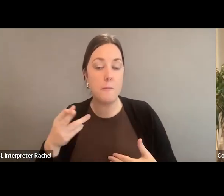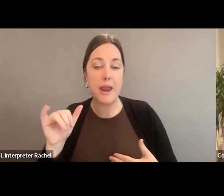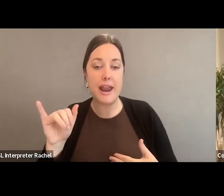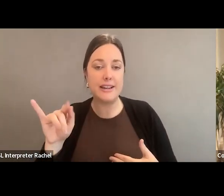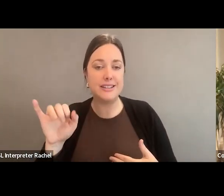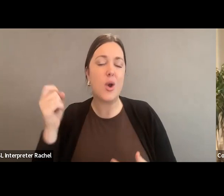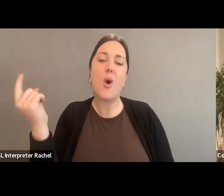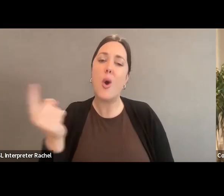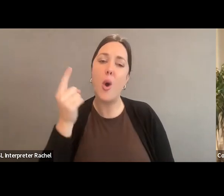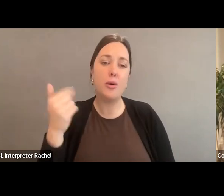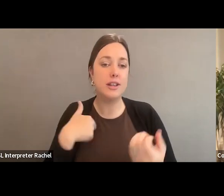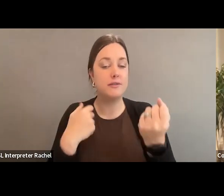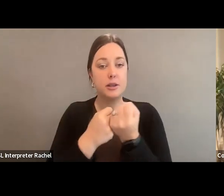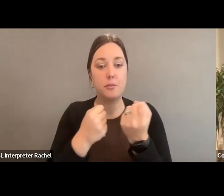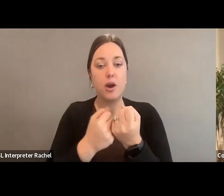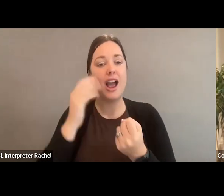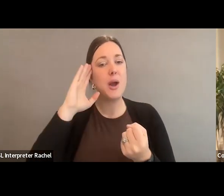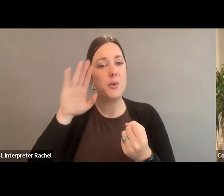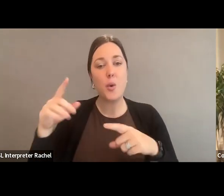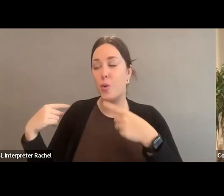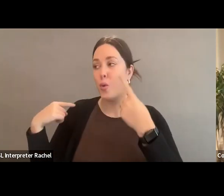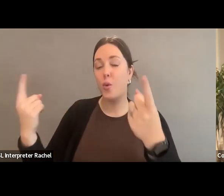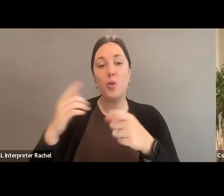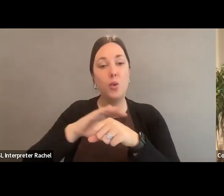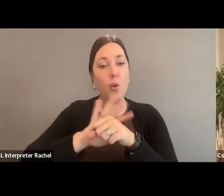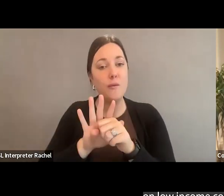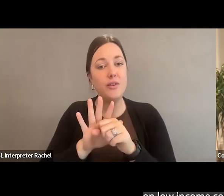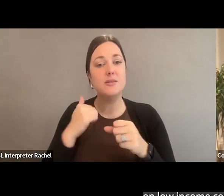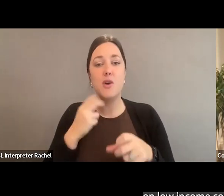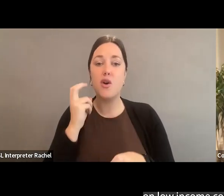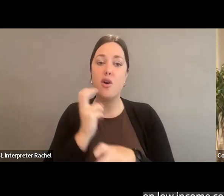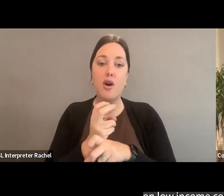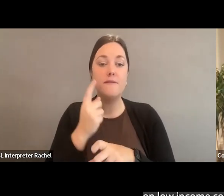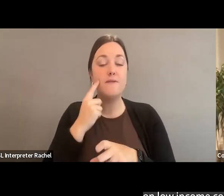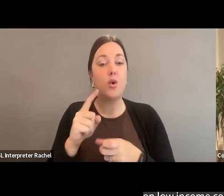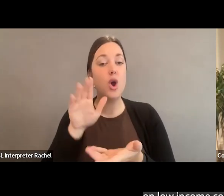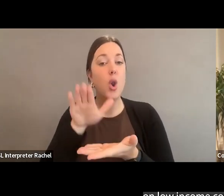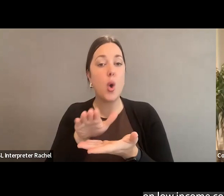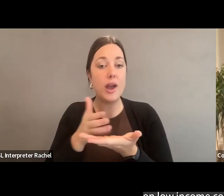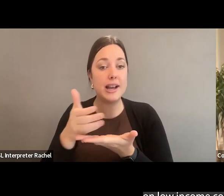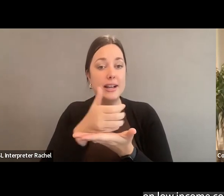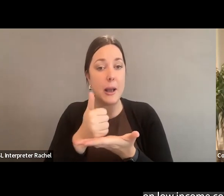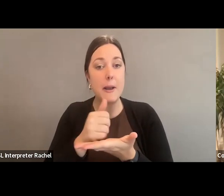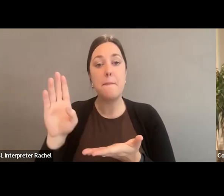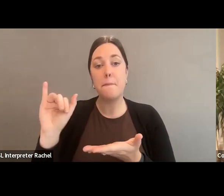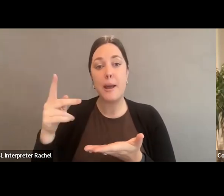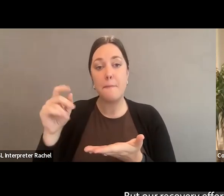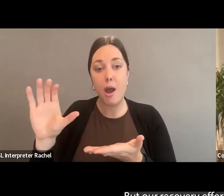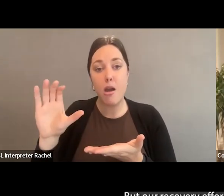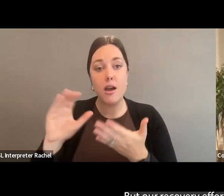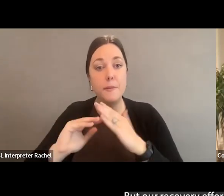the COVID has been really tough, particularly on low-income communities, BIPOC communities,